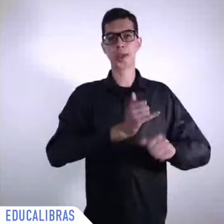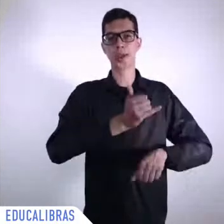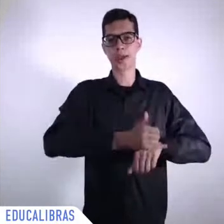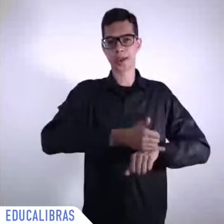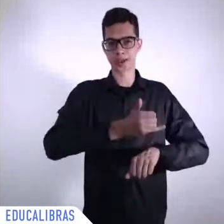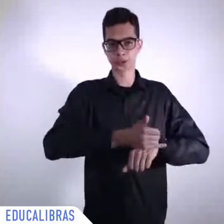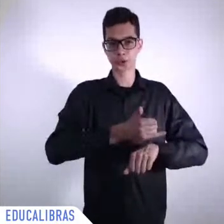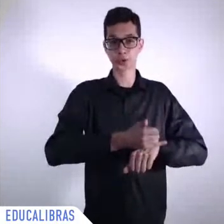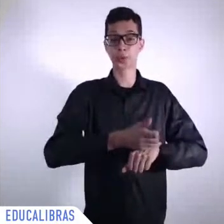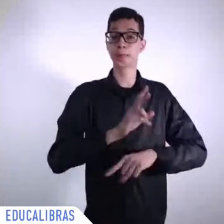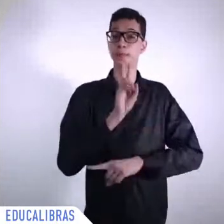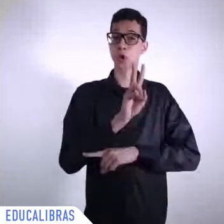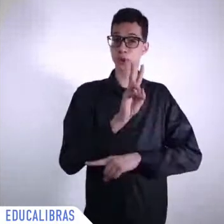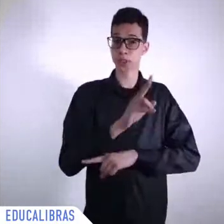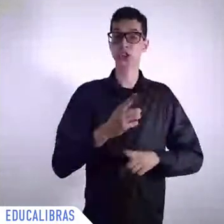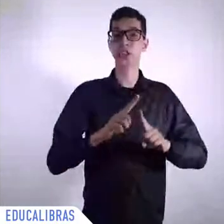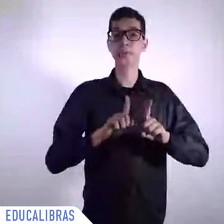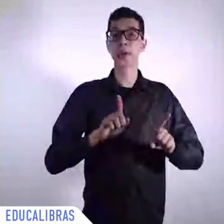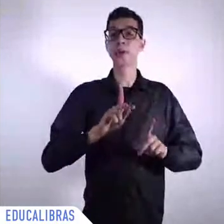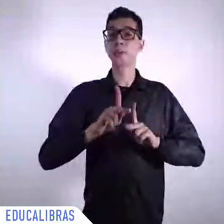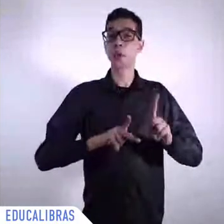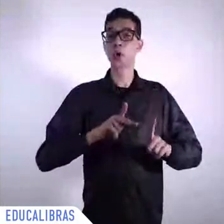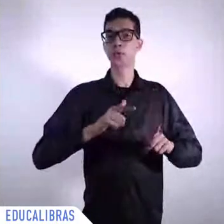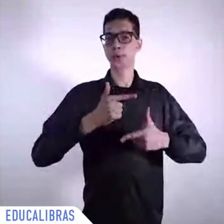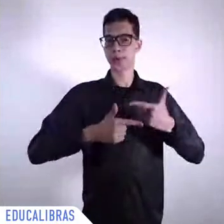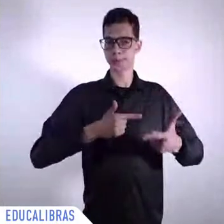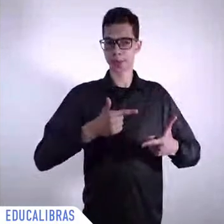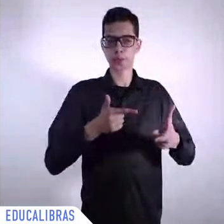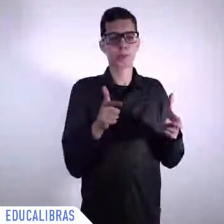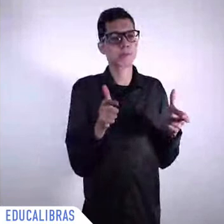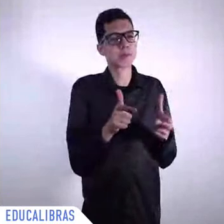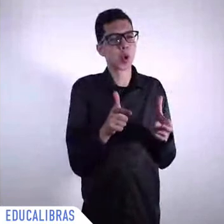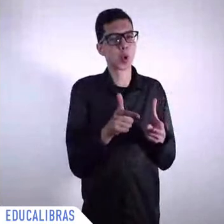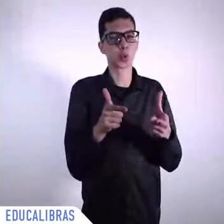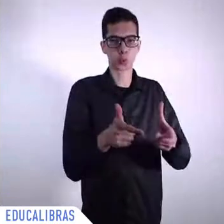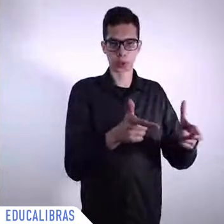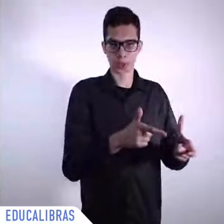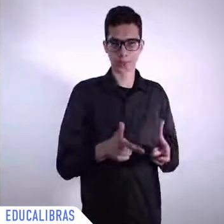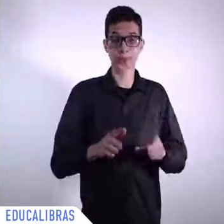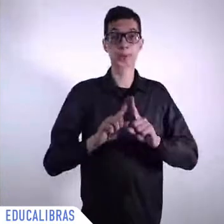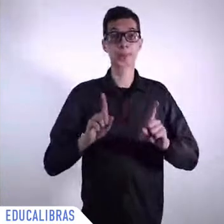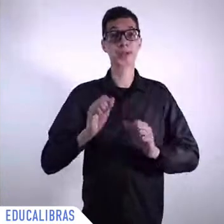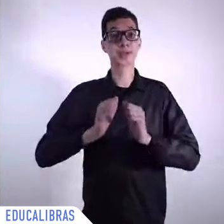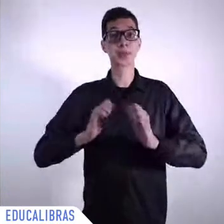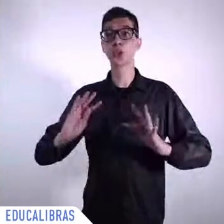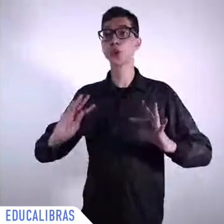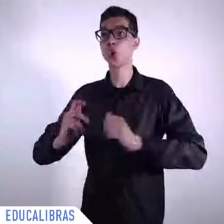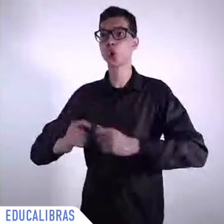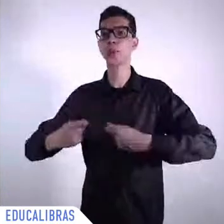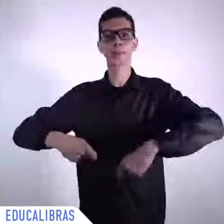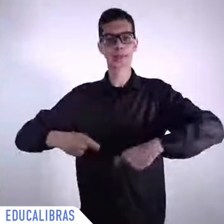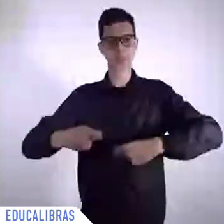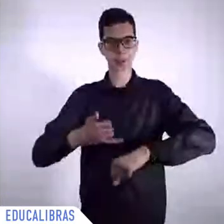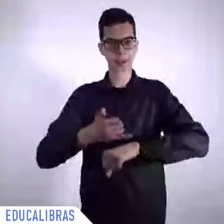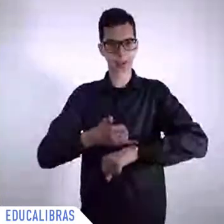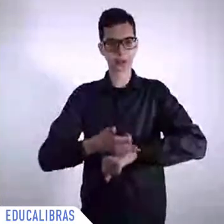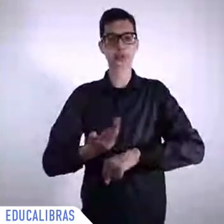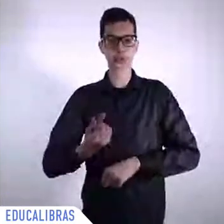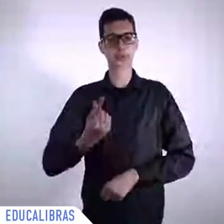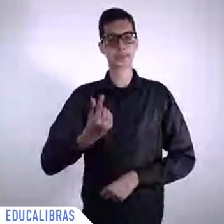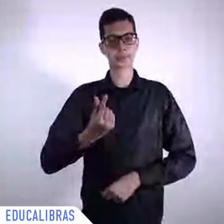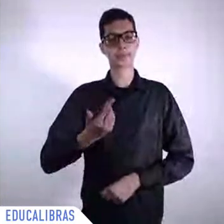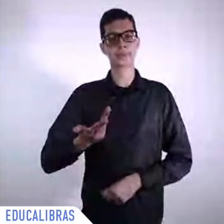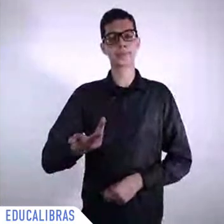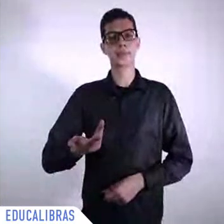that need steel at reasonable price to produce cars and other products are hit so